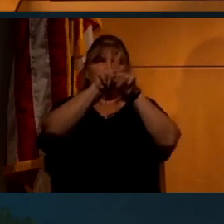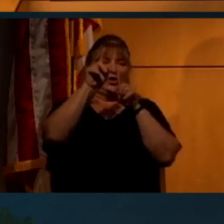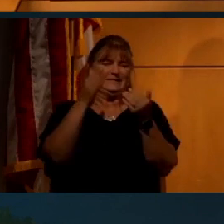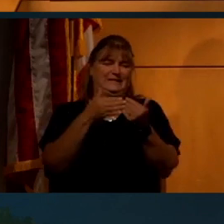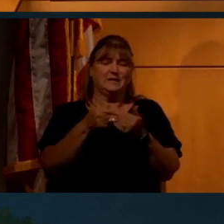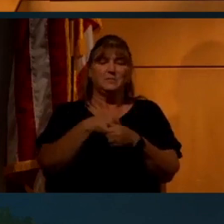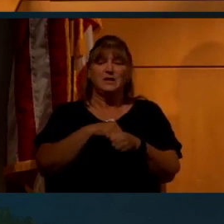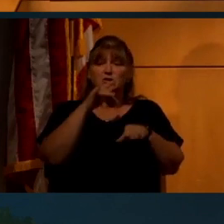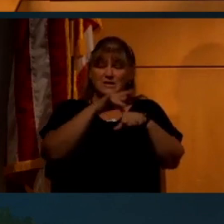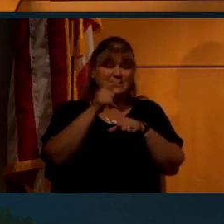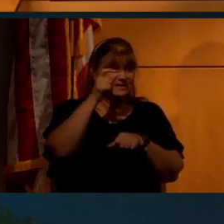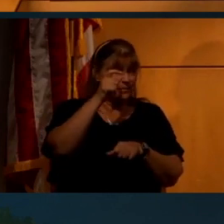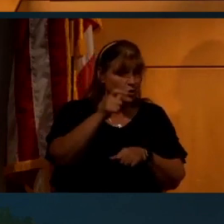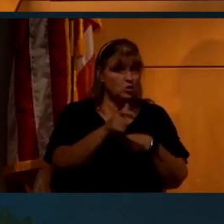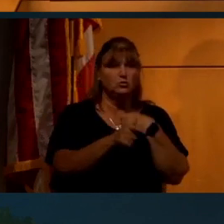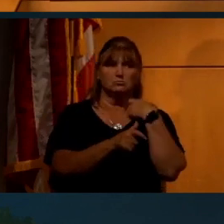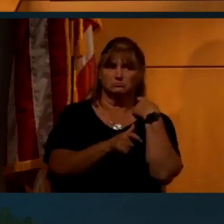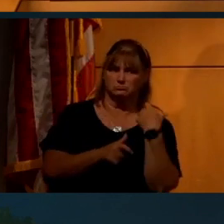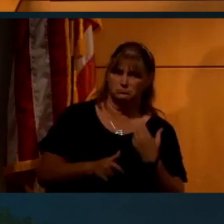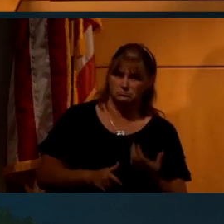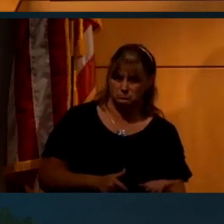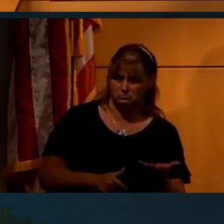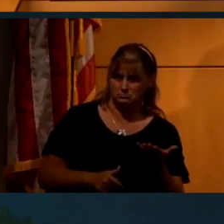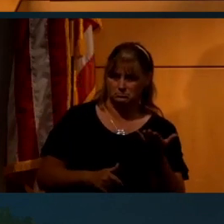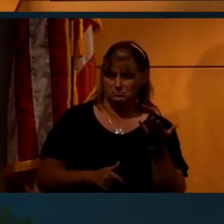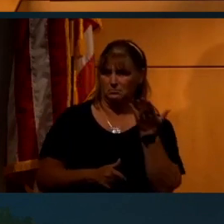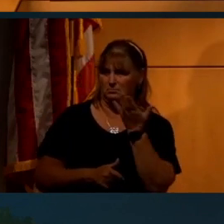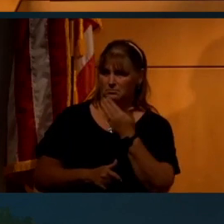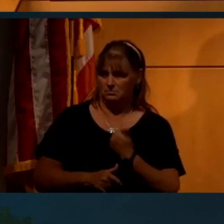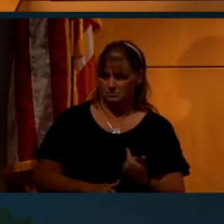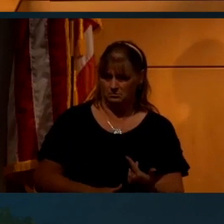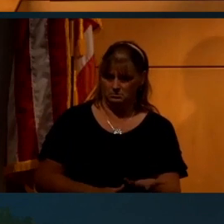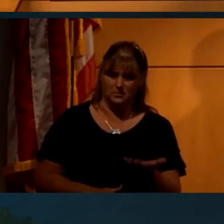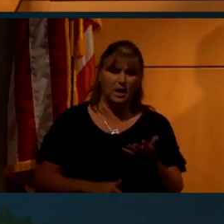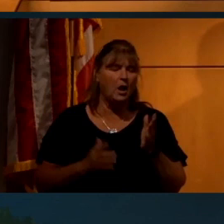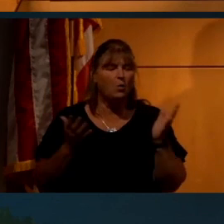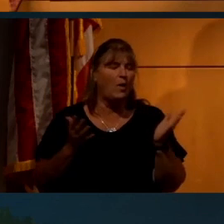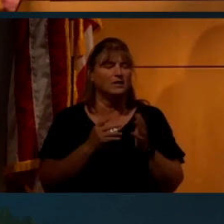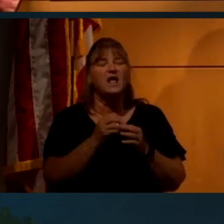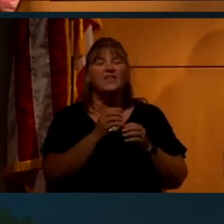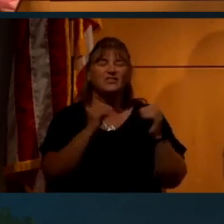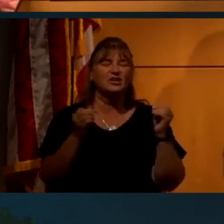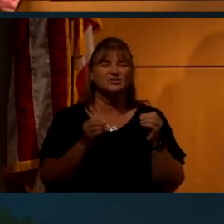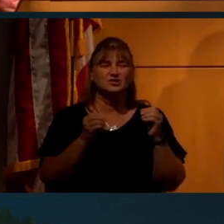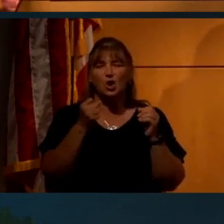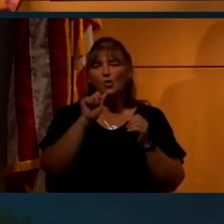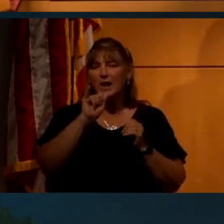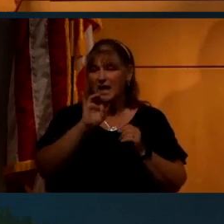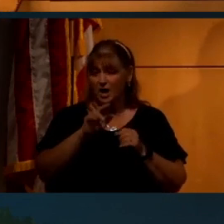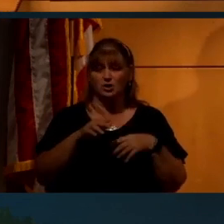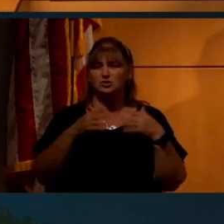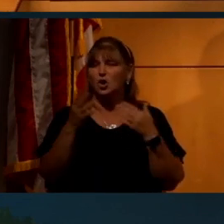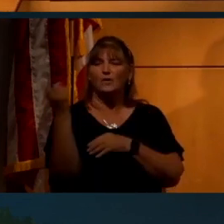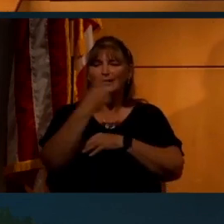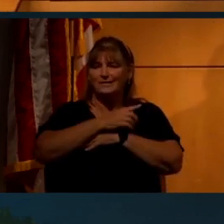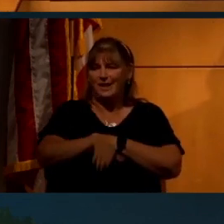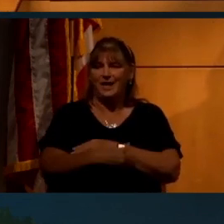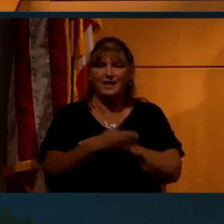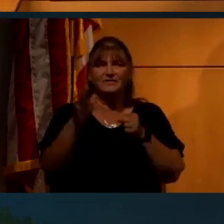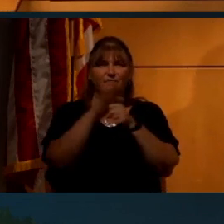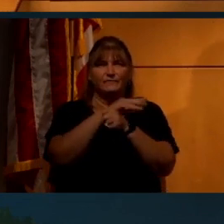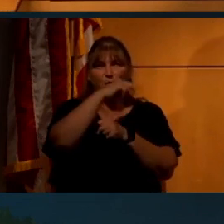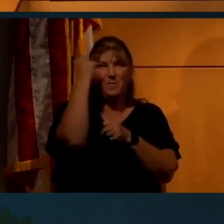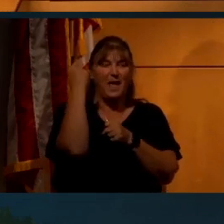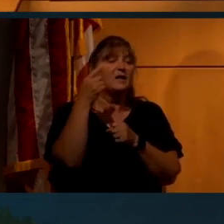But if you go to the moon, it turns out you, well, there is no atmosphere. So even during the day, the sky is black.